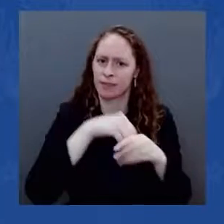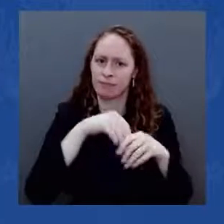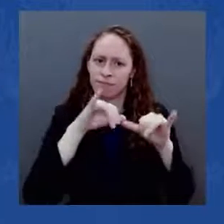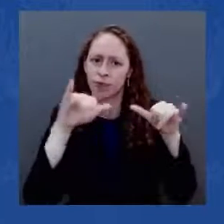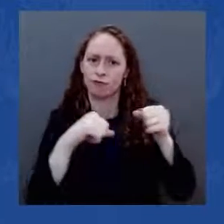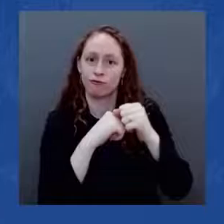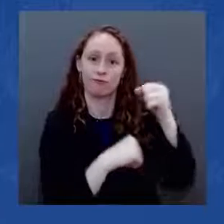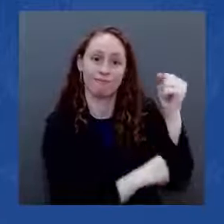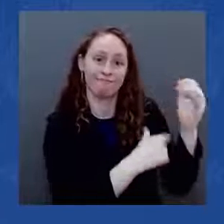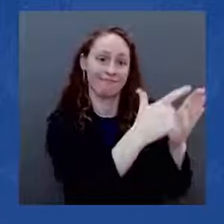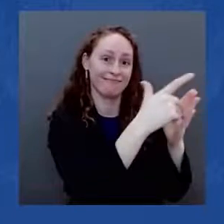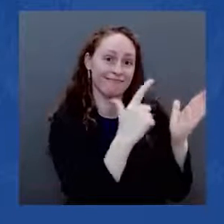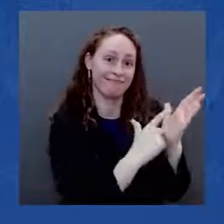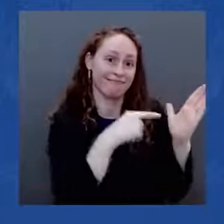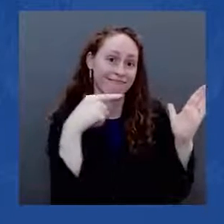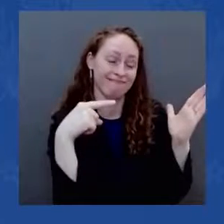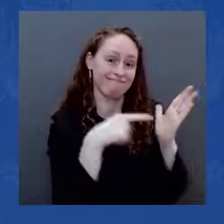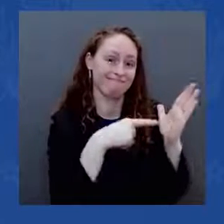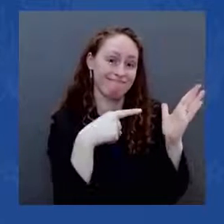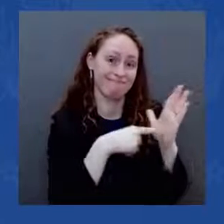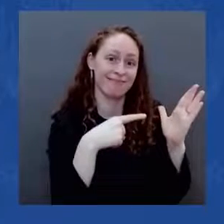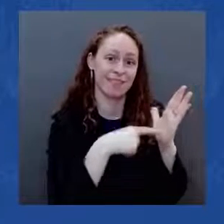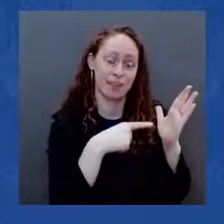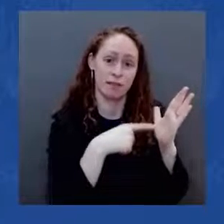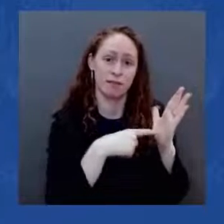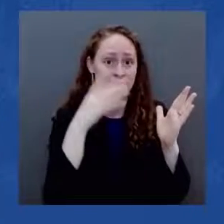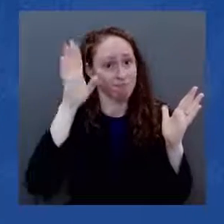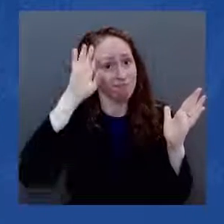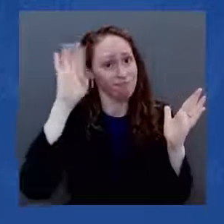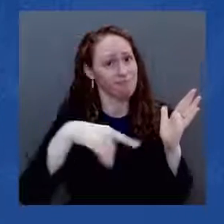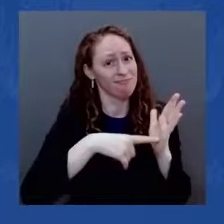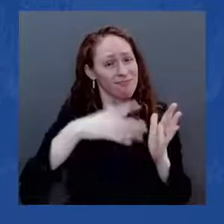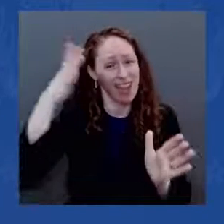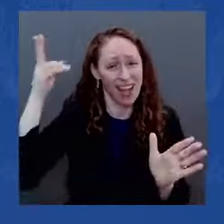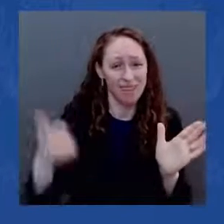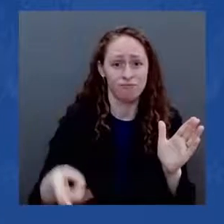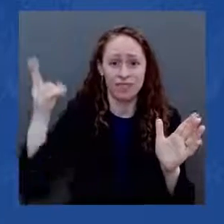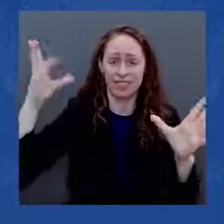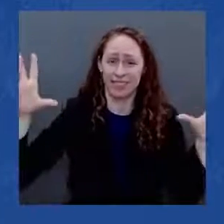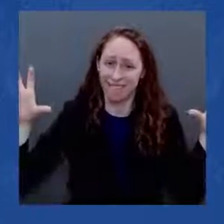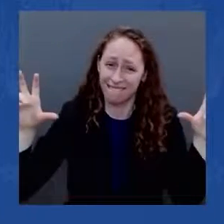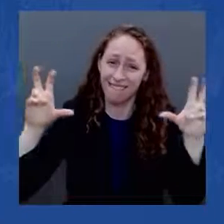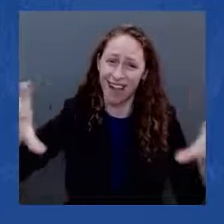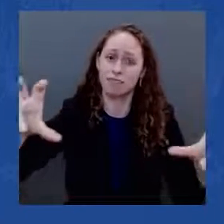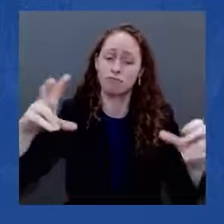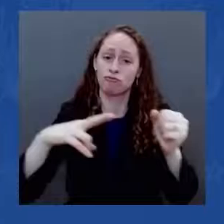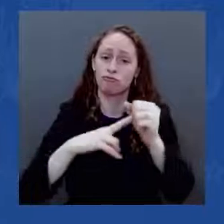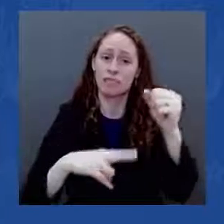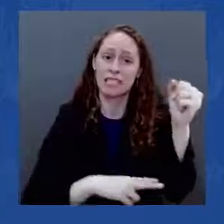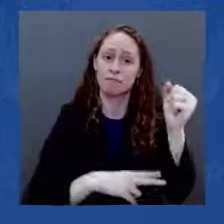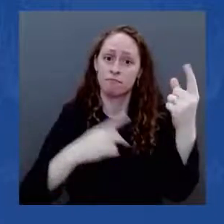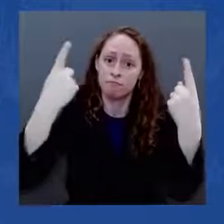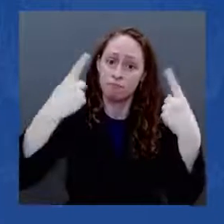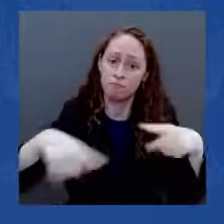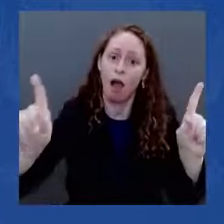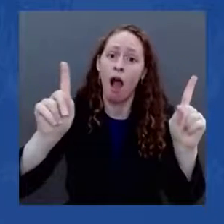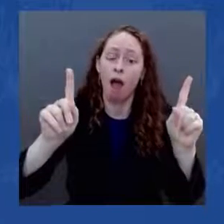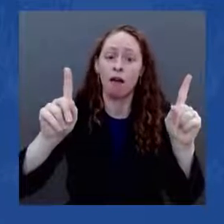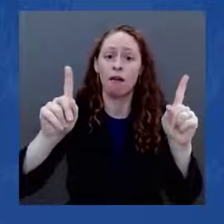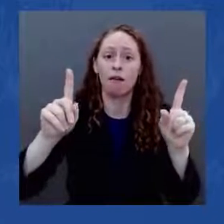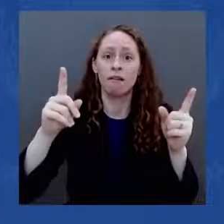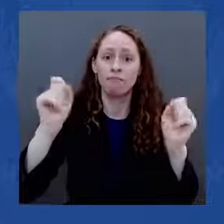nation's bridges since the creation of the interstate highway system. Bridges to connect us. Bridges to make America work.